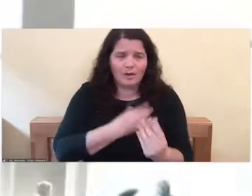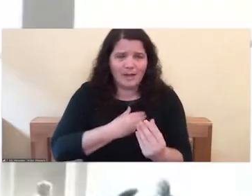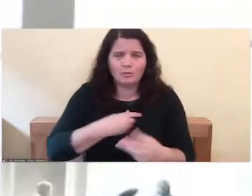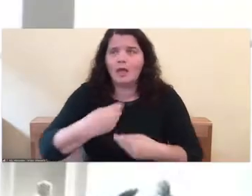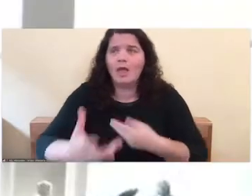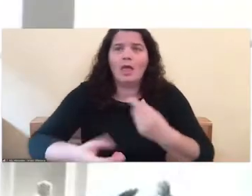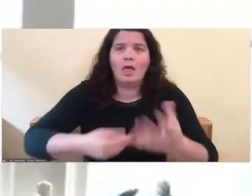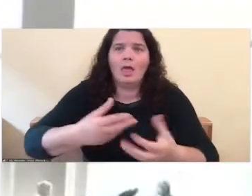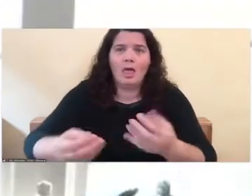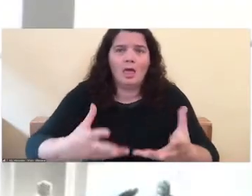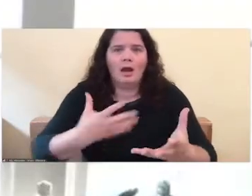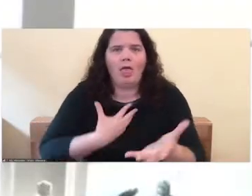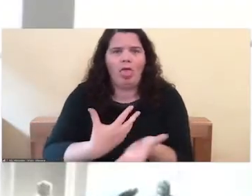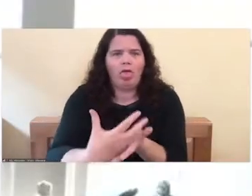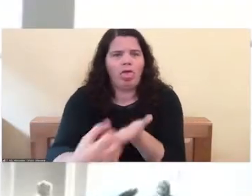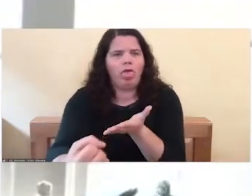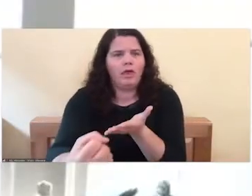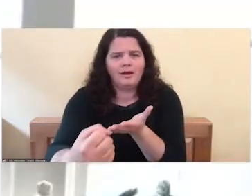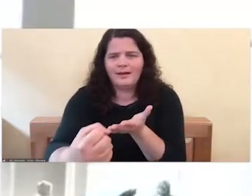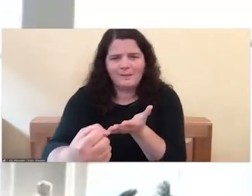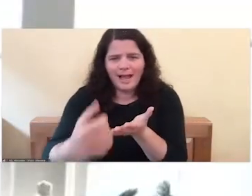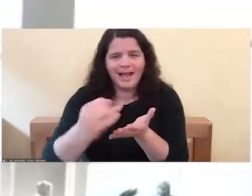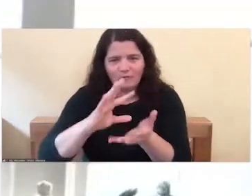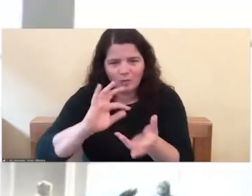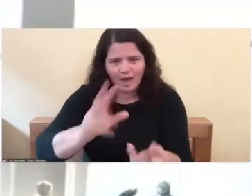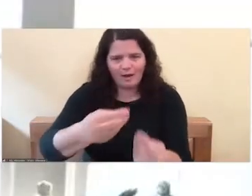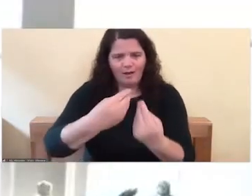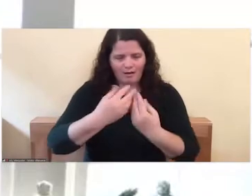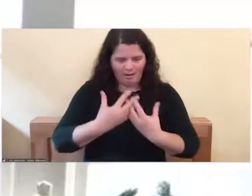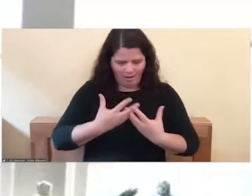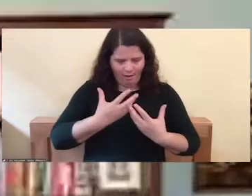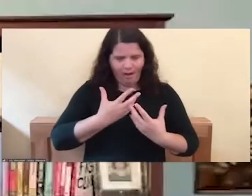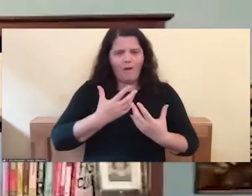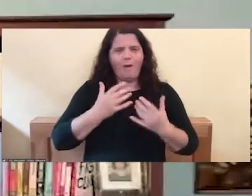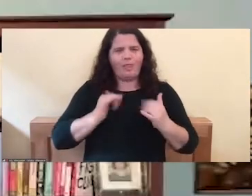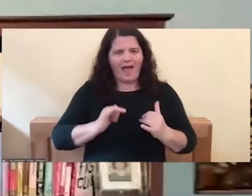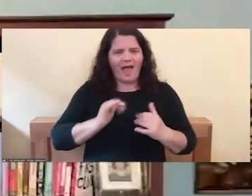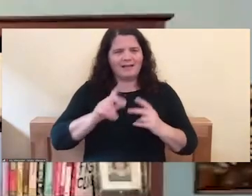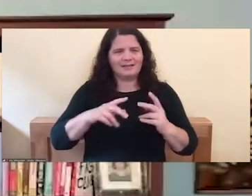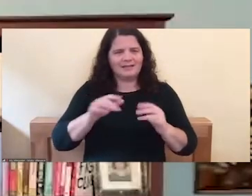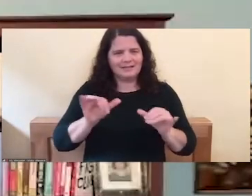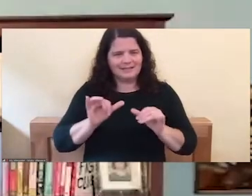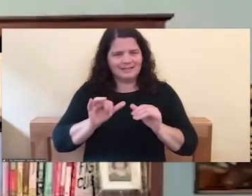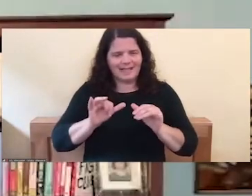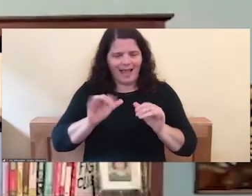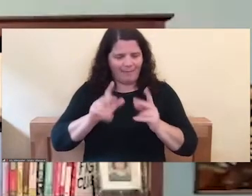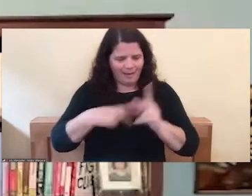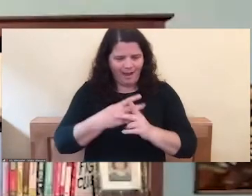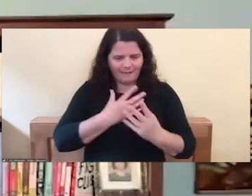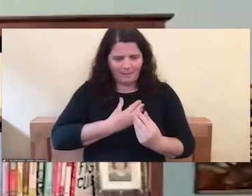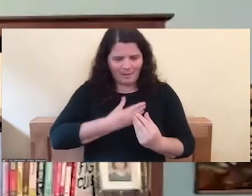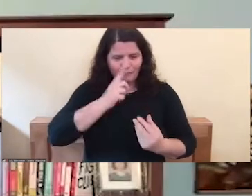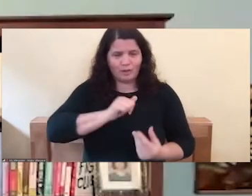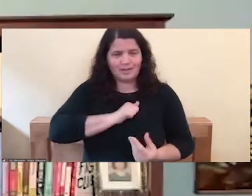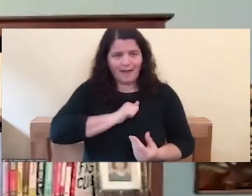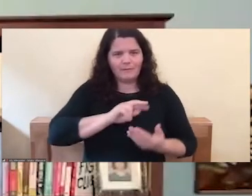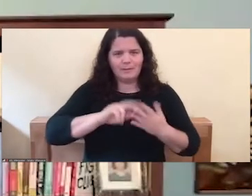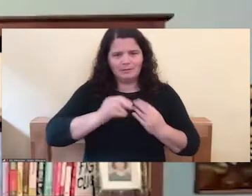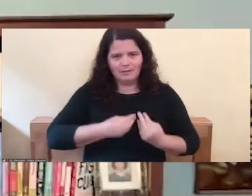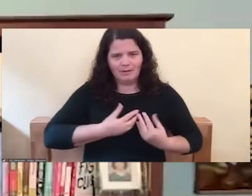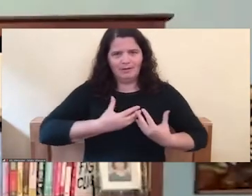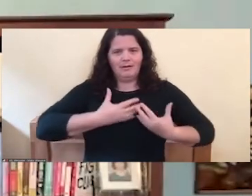yourself. Yes. Then that is a, you know, regenerative, regenerative. Yes. And there's a lot of research on this.